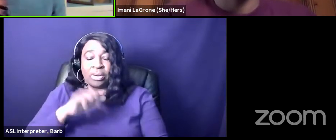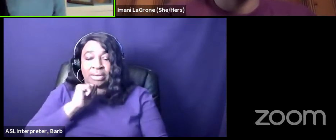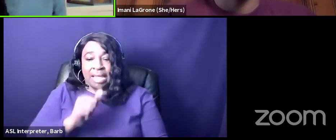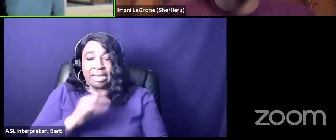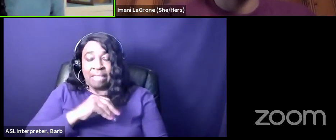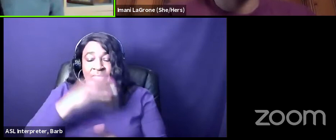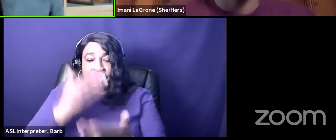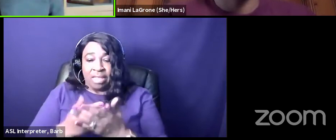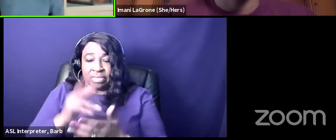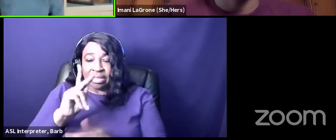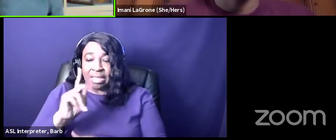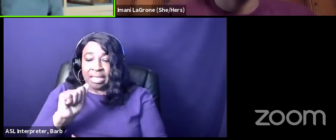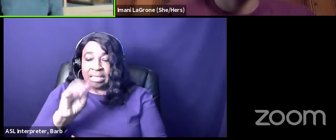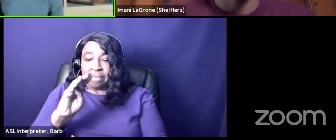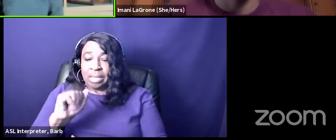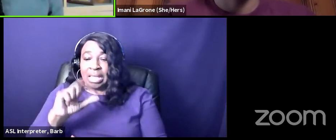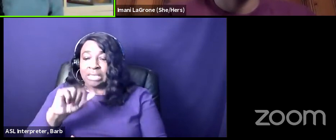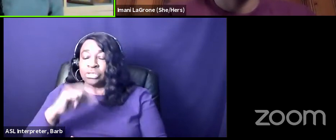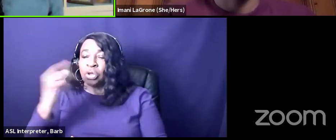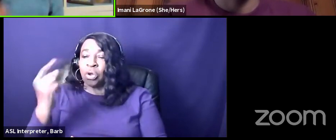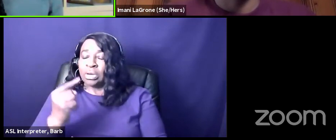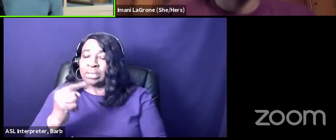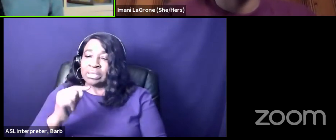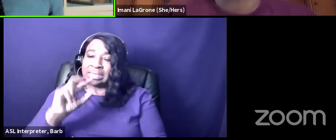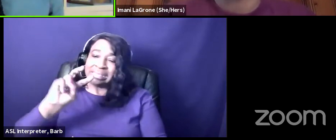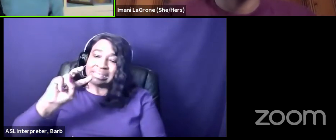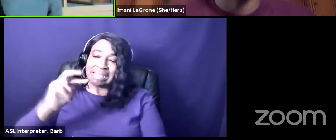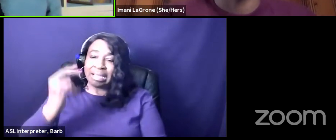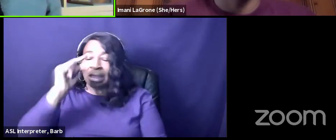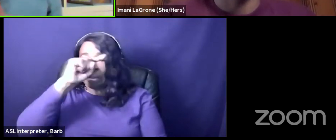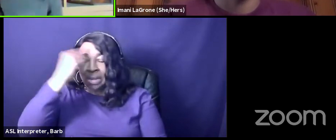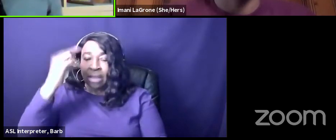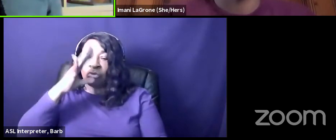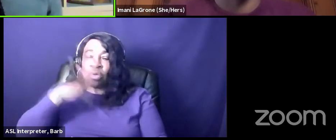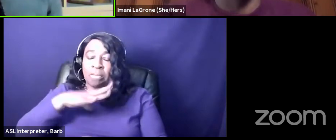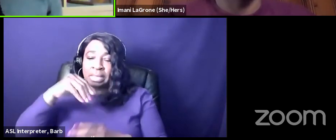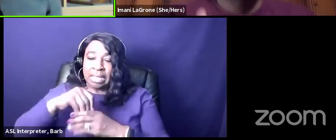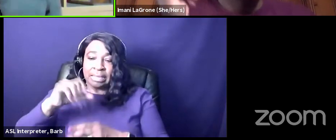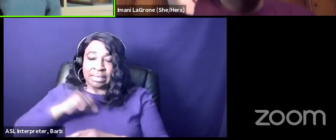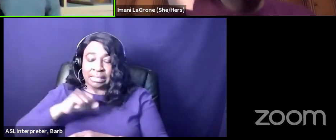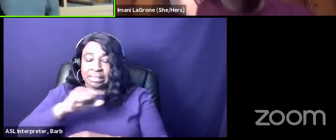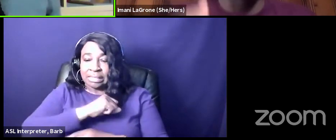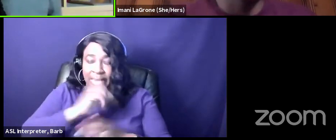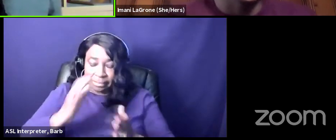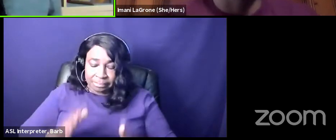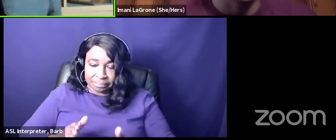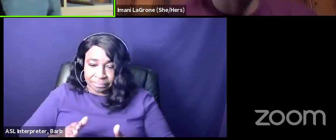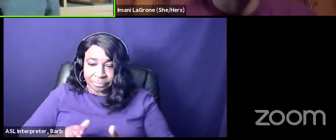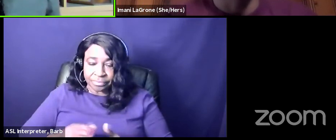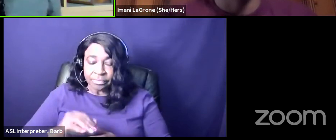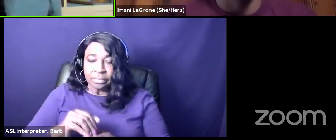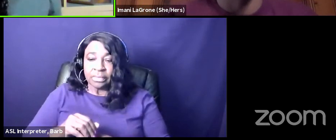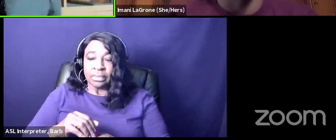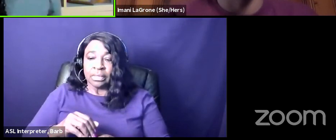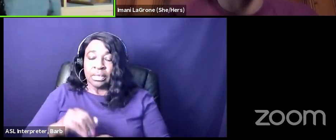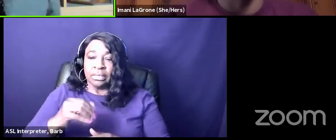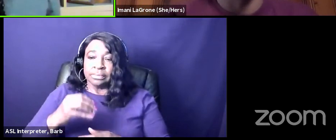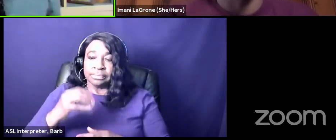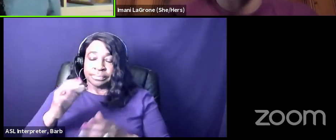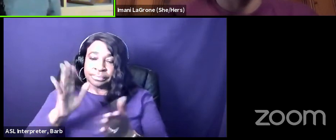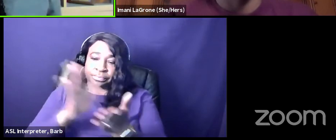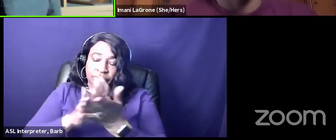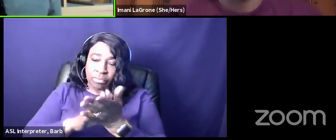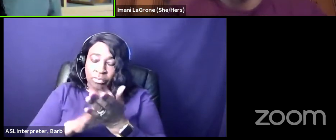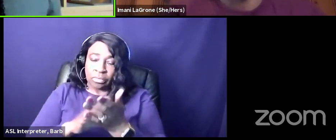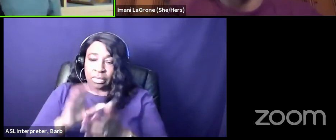that kamala harris is only the second black woman who's ever been a u.s senator shout out to carol mosey braun state of illinois right who's the first and the and the only up